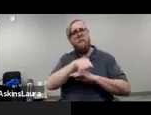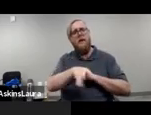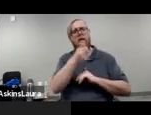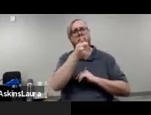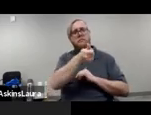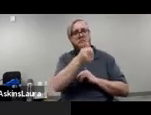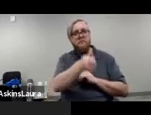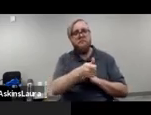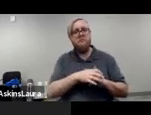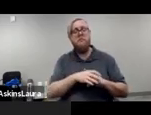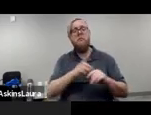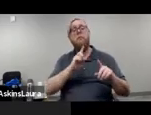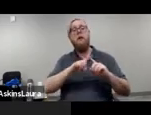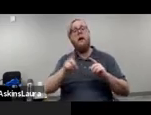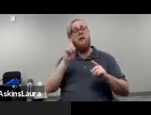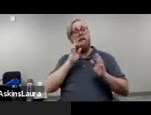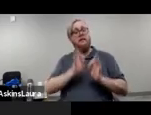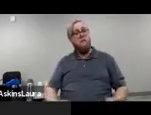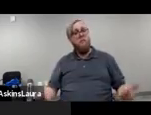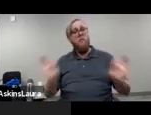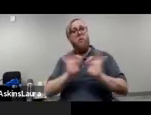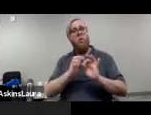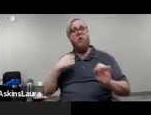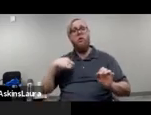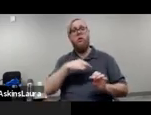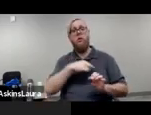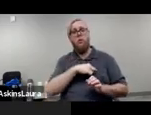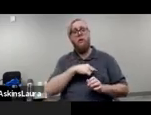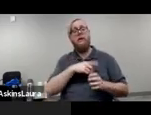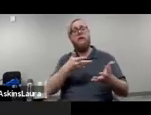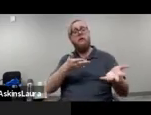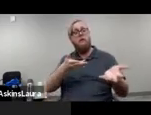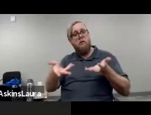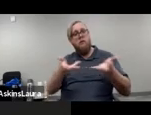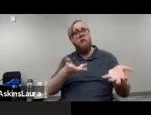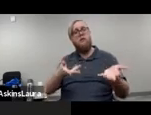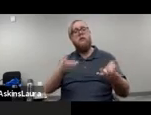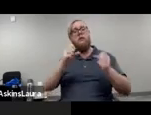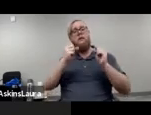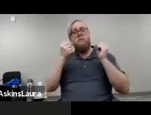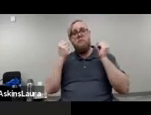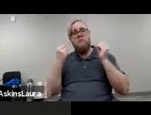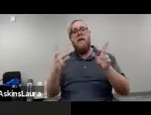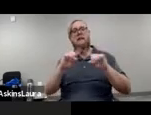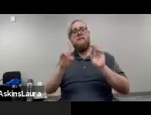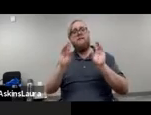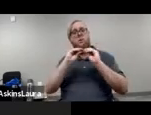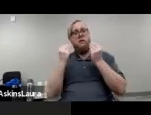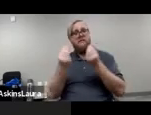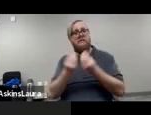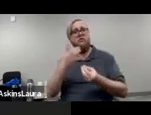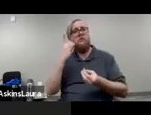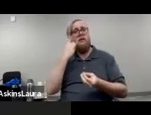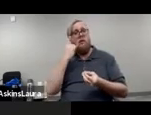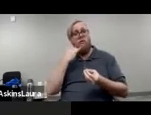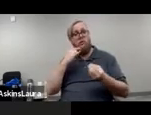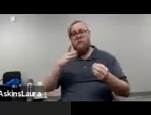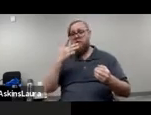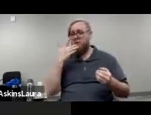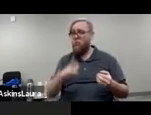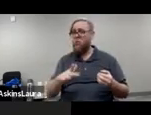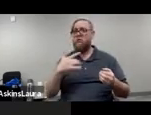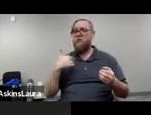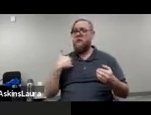I think it's important that we deal with various organizations that California is lucky to have. For